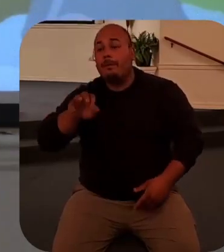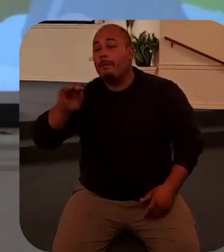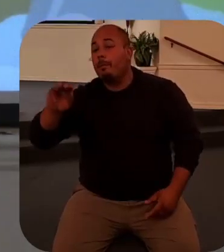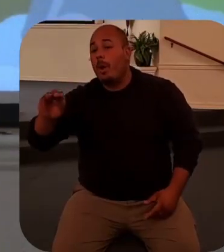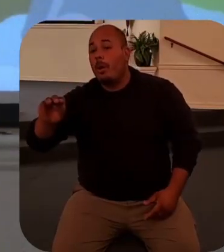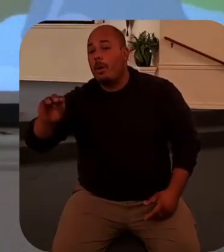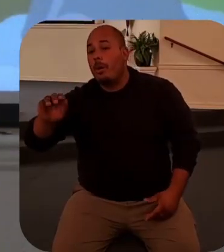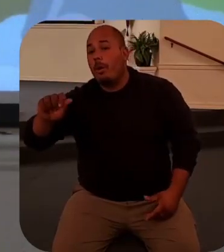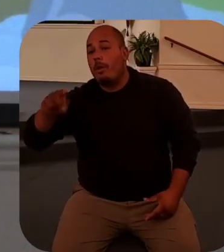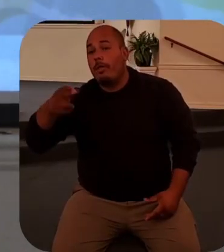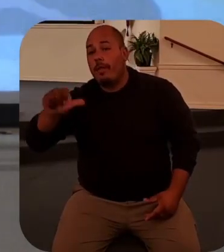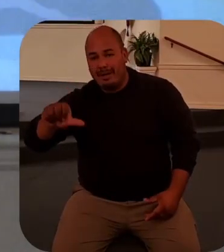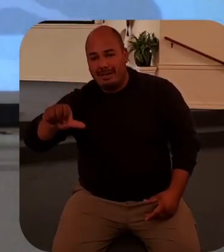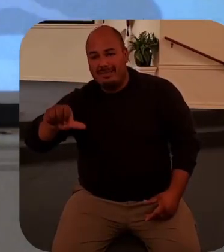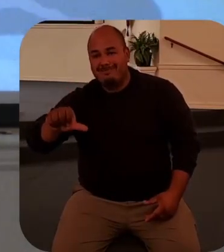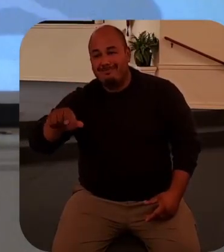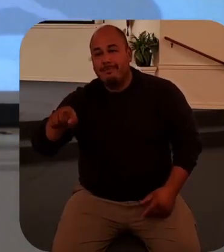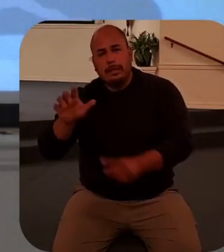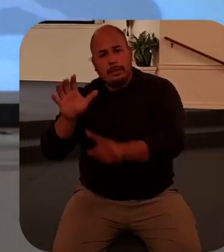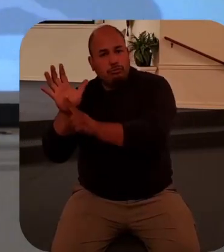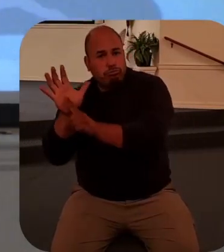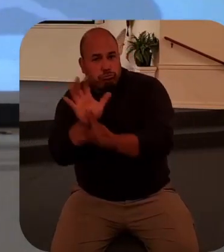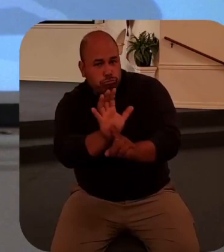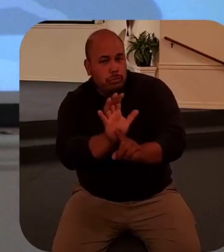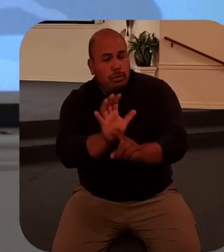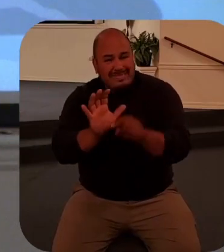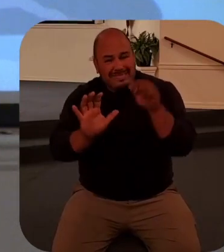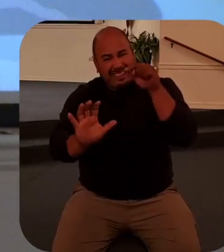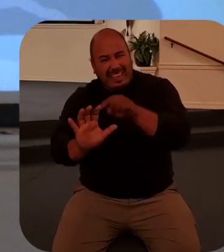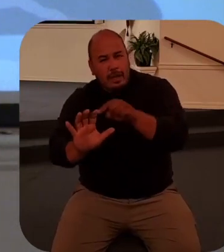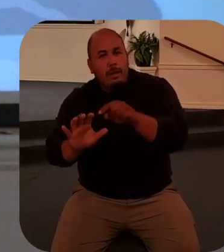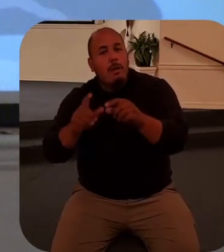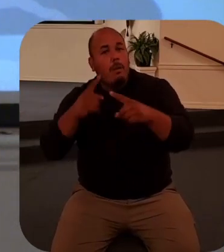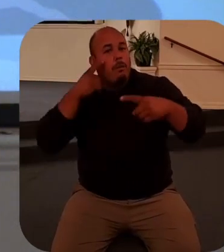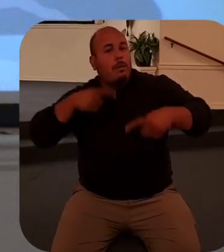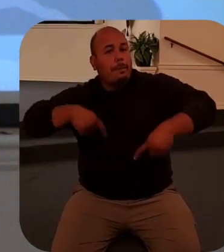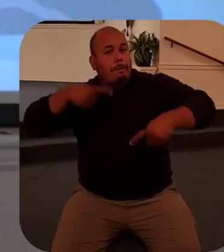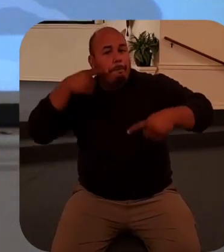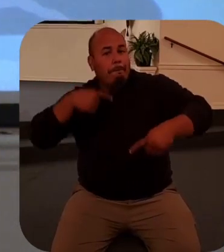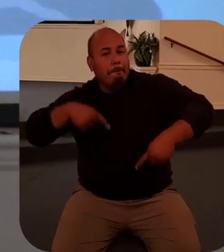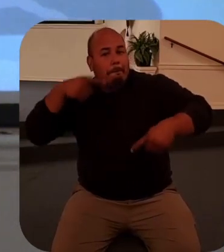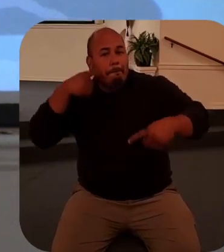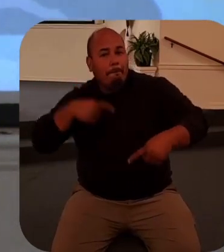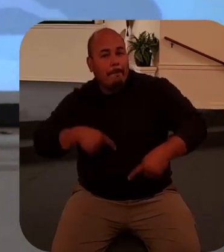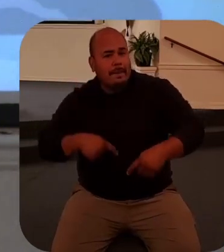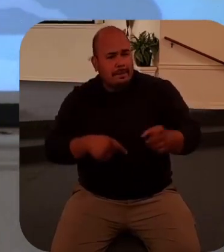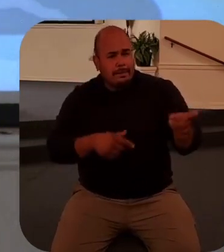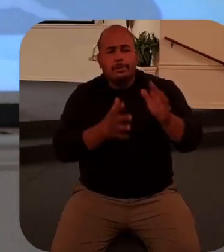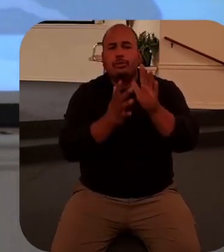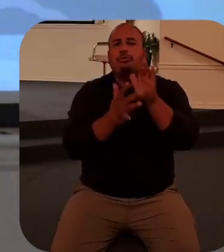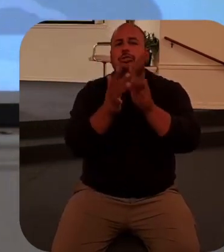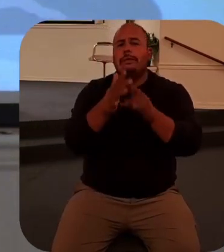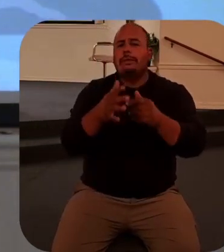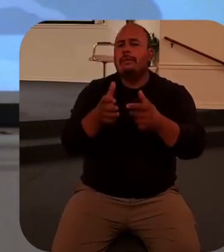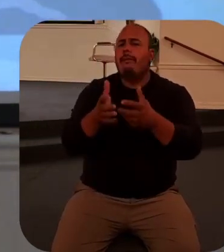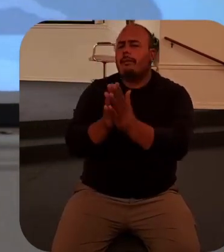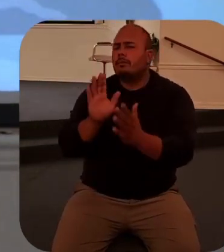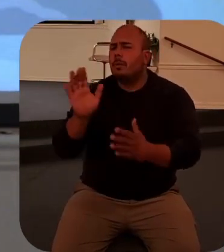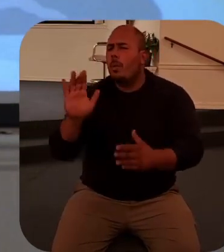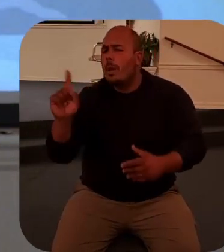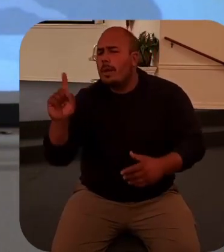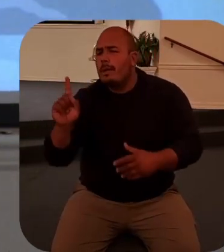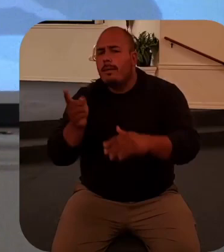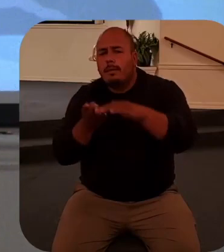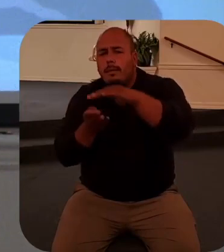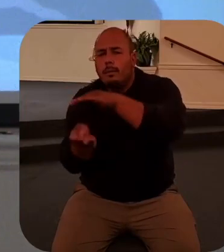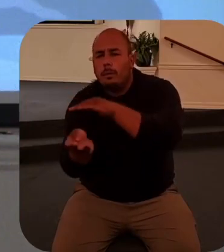In verse 34, Jesus asks where they've put Lazarus' body. And maybe all of a sudden the reality of the moment hits